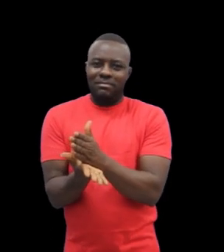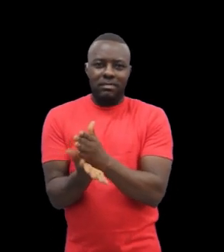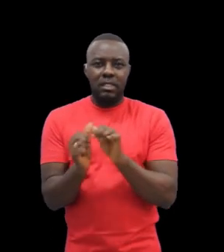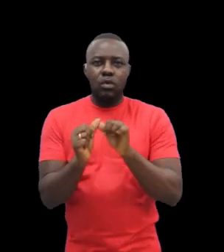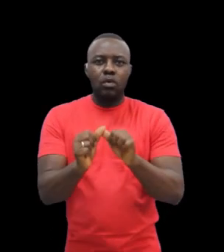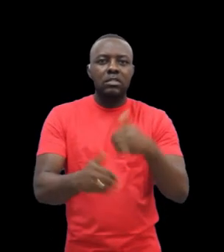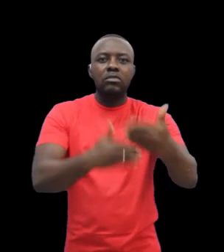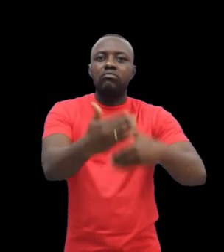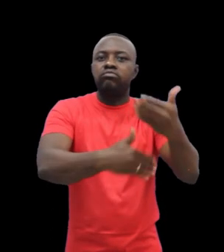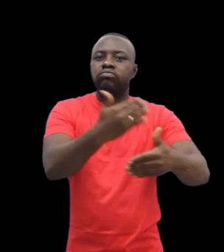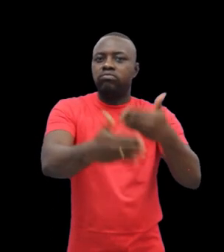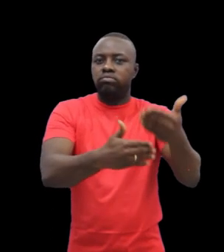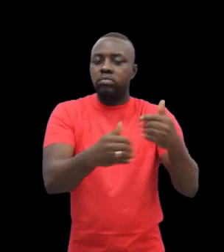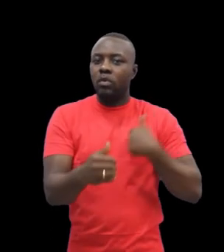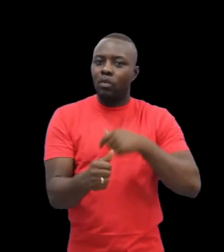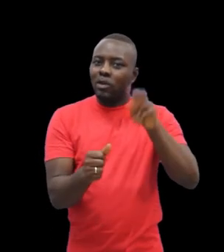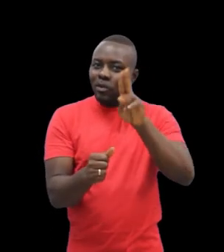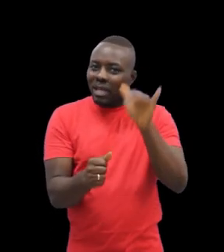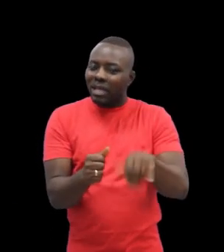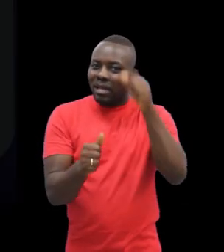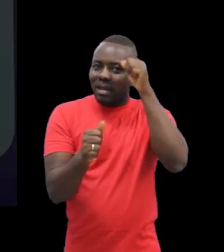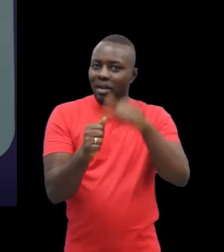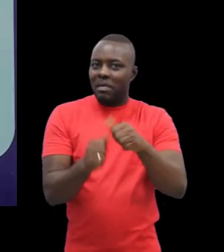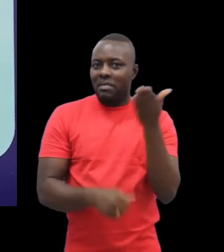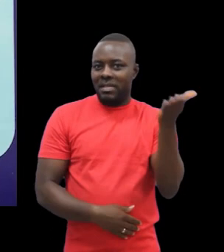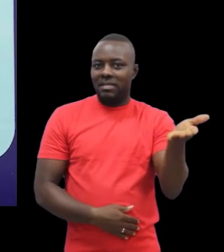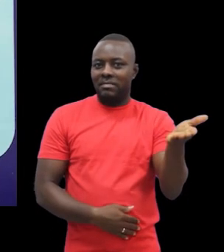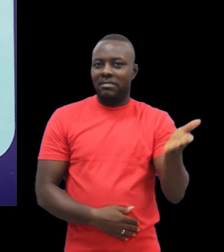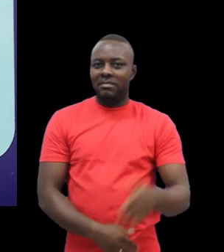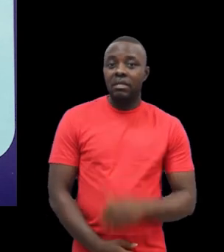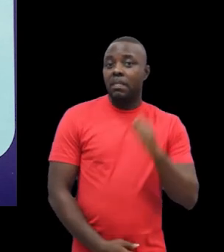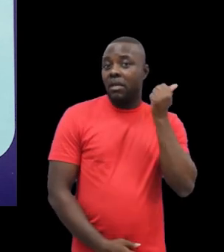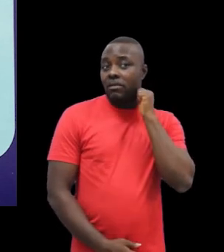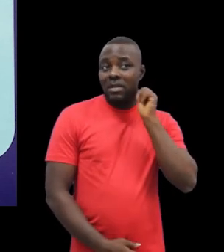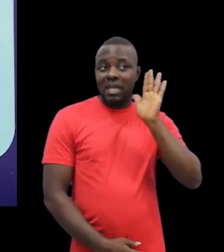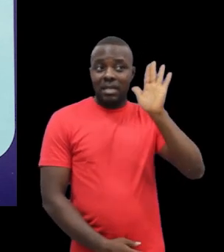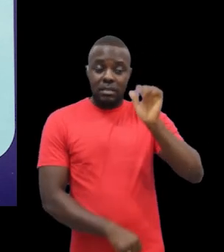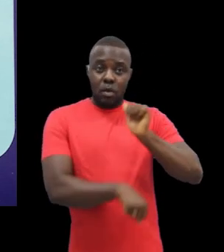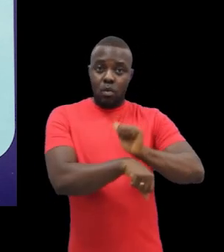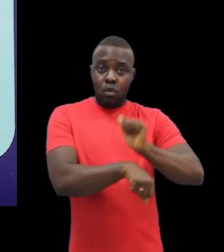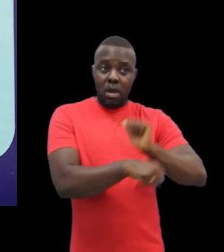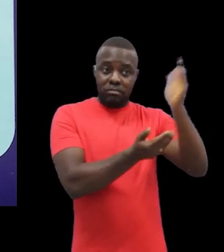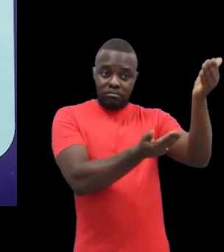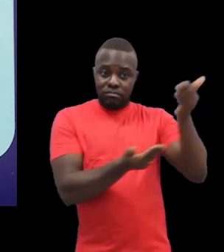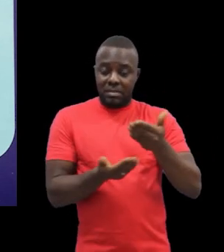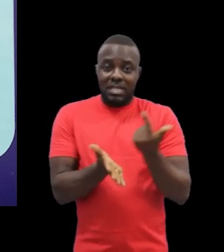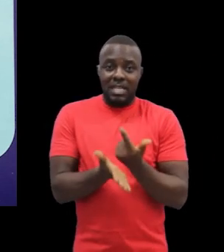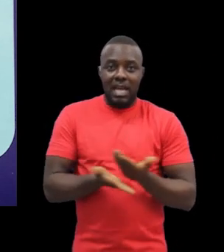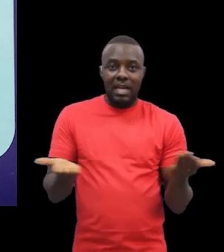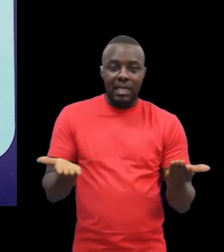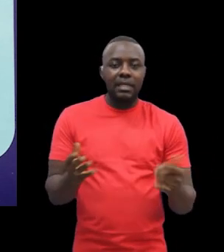of his life and work lives on. Ghana adapted and applied the guiding deaf education